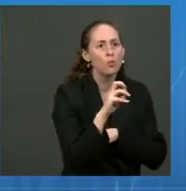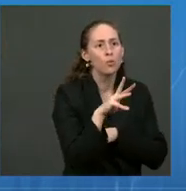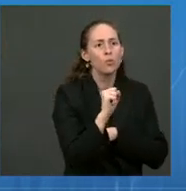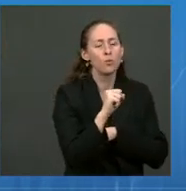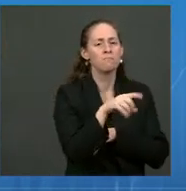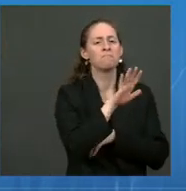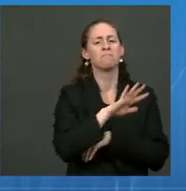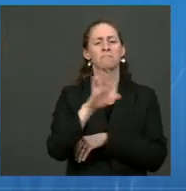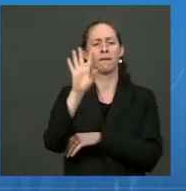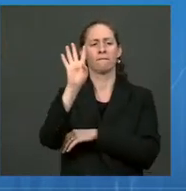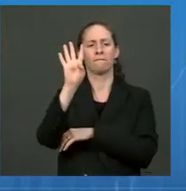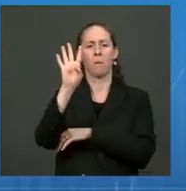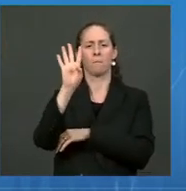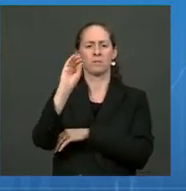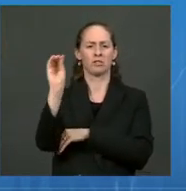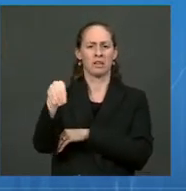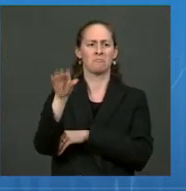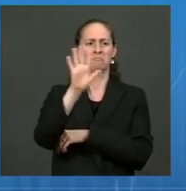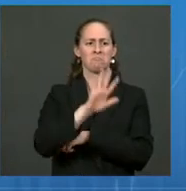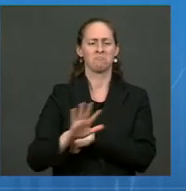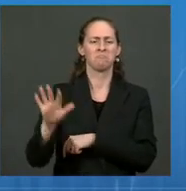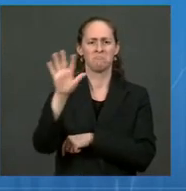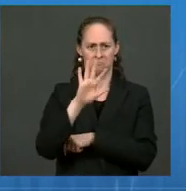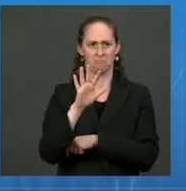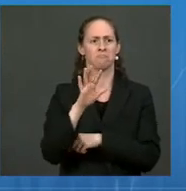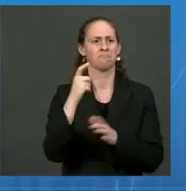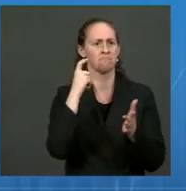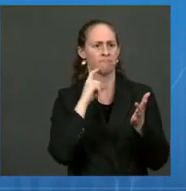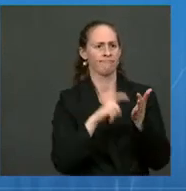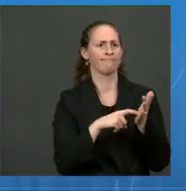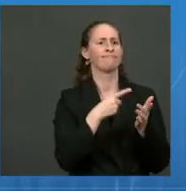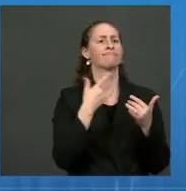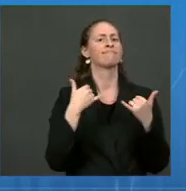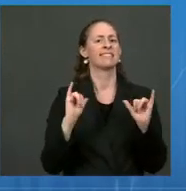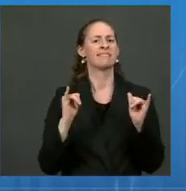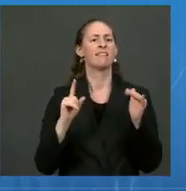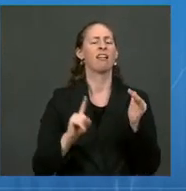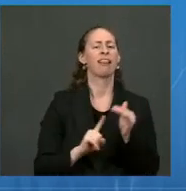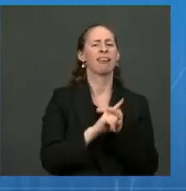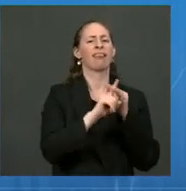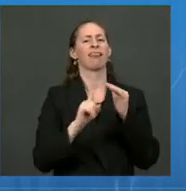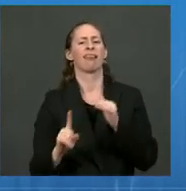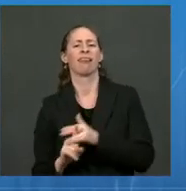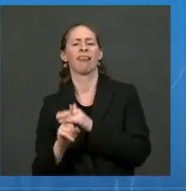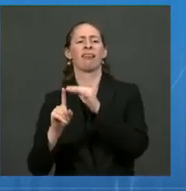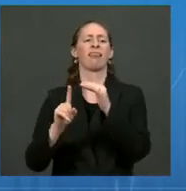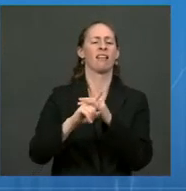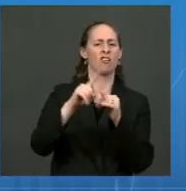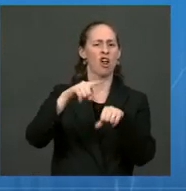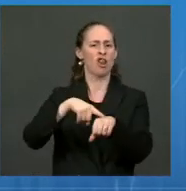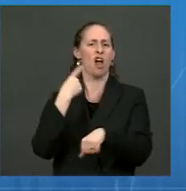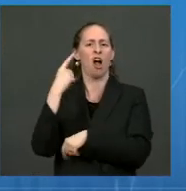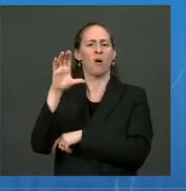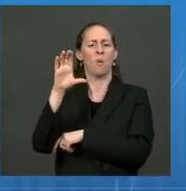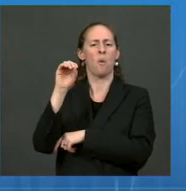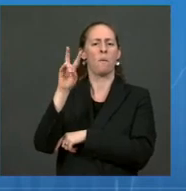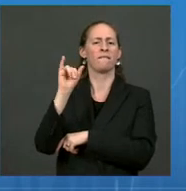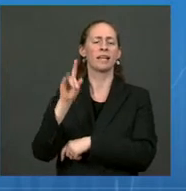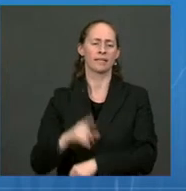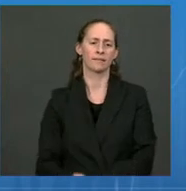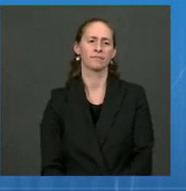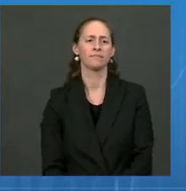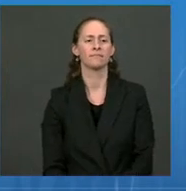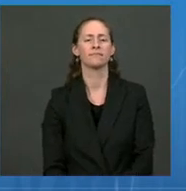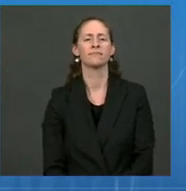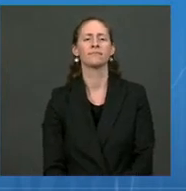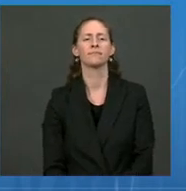experience which would come under the category of long COVID. Next slide. What about the impact